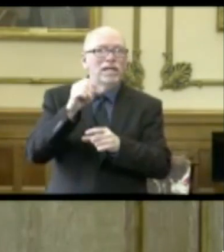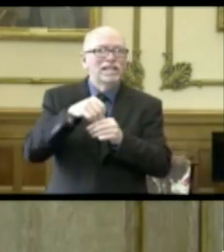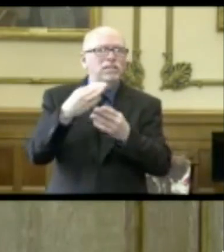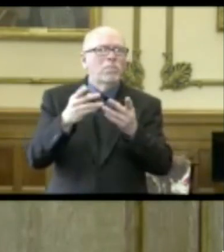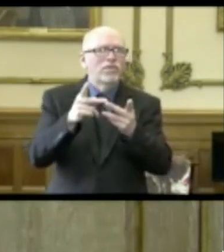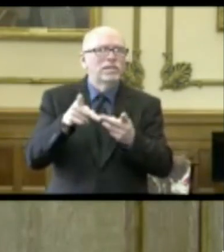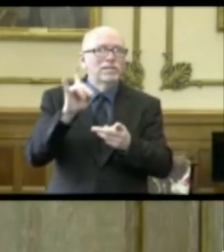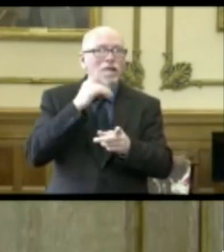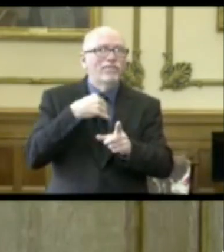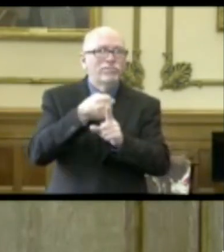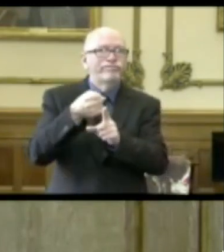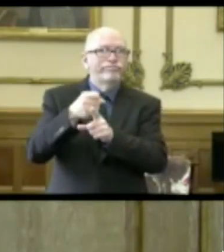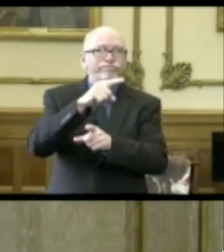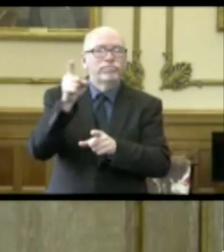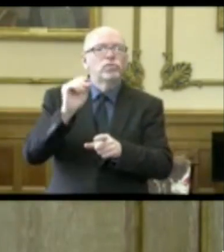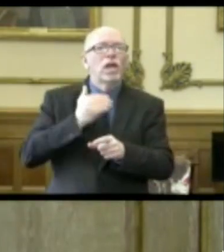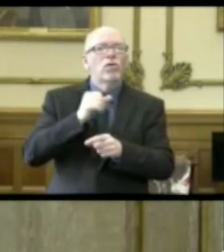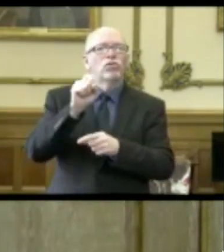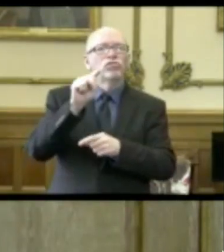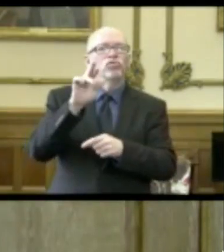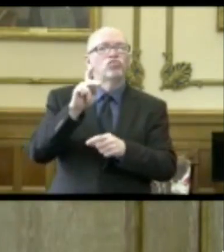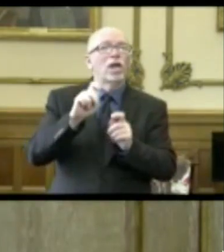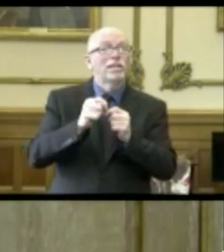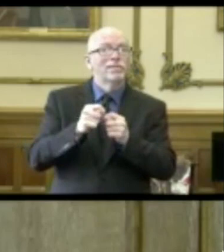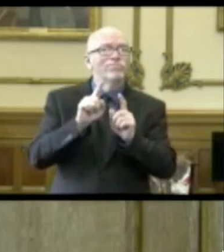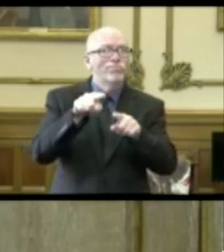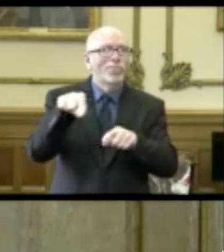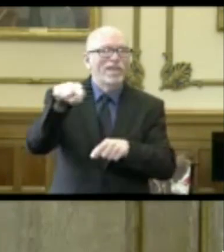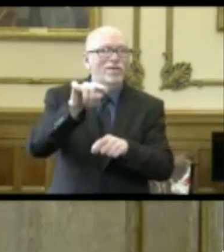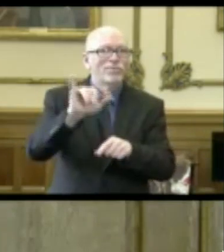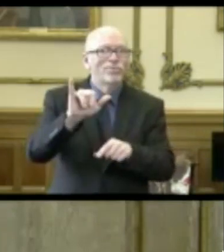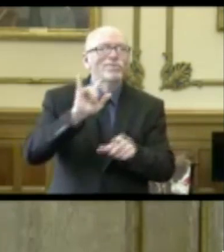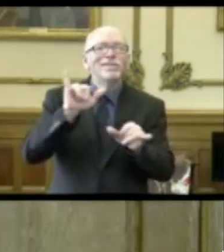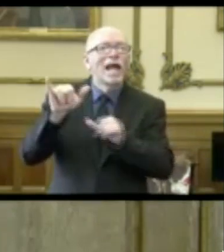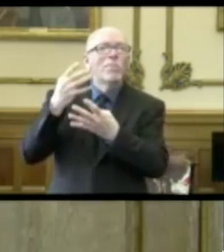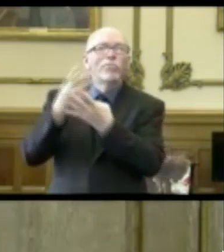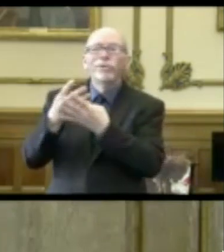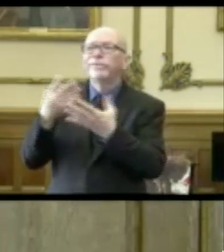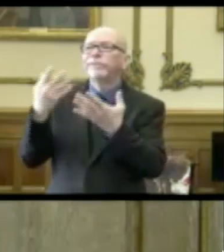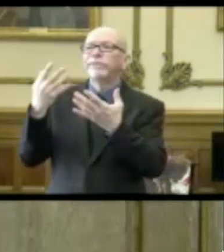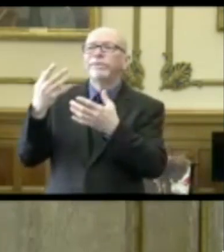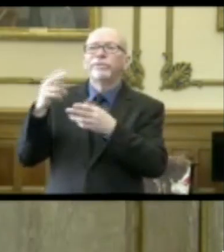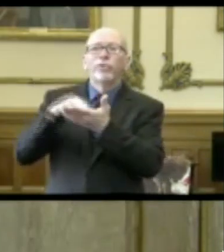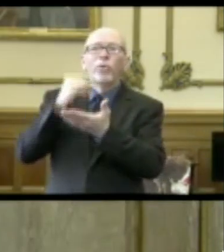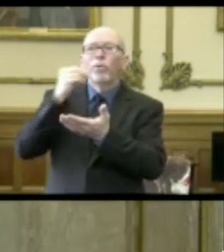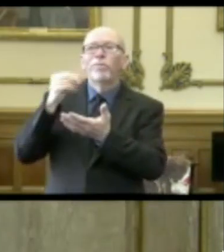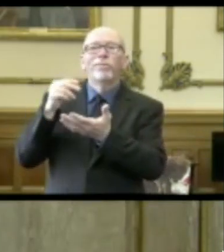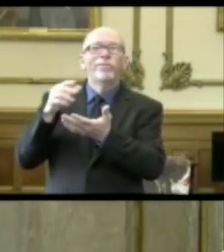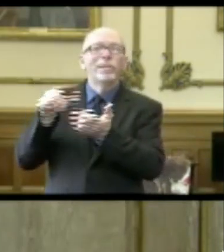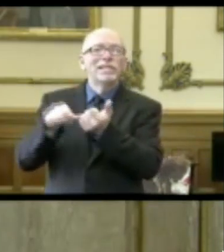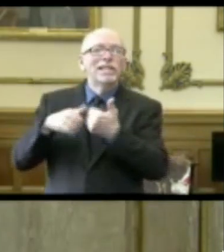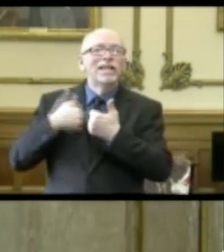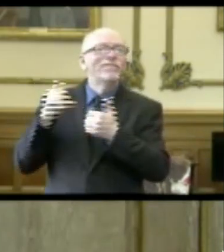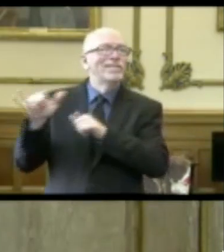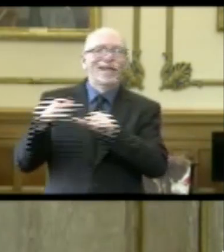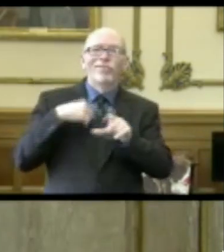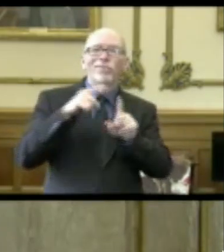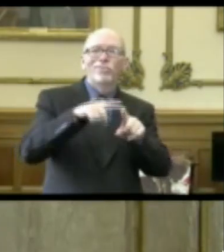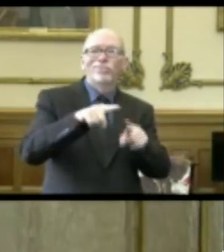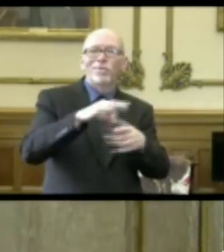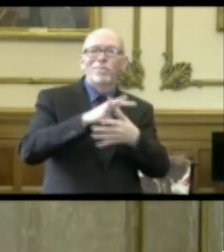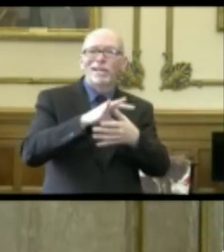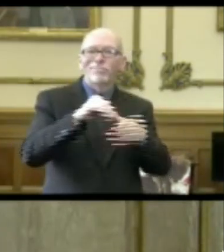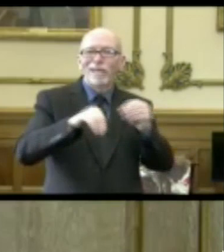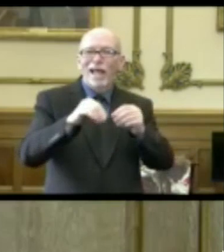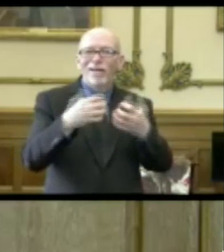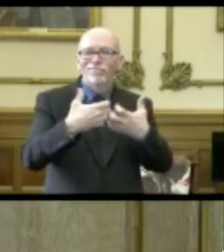facilities. So our strike team goes in there just like they would in a prison, a jail, or a long-term care facility. We have worked to